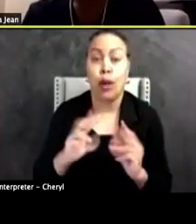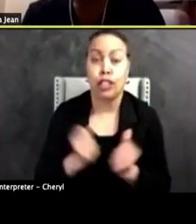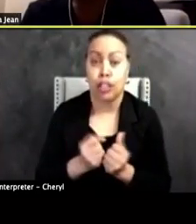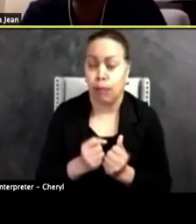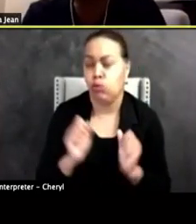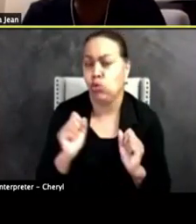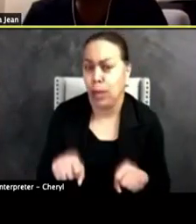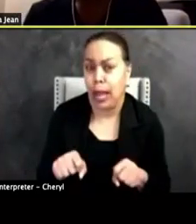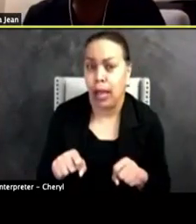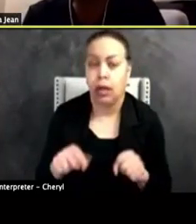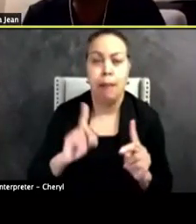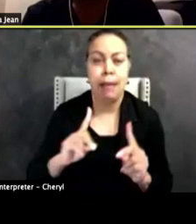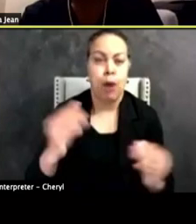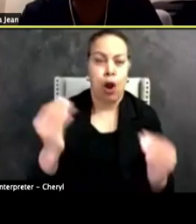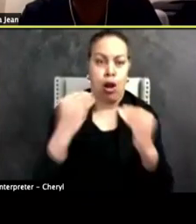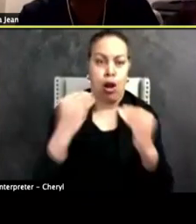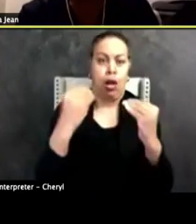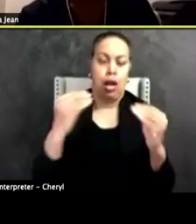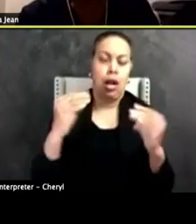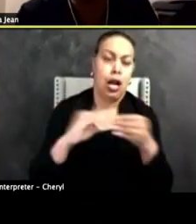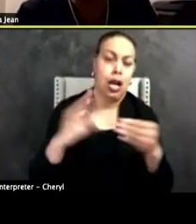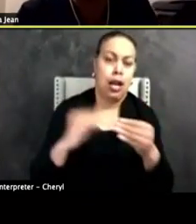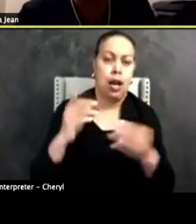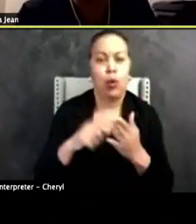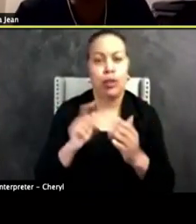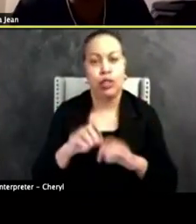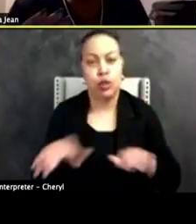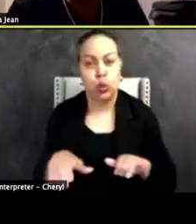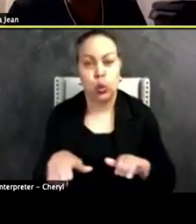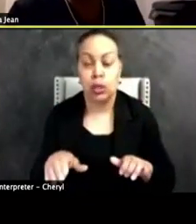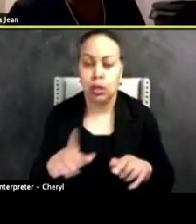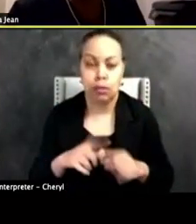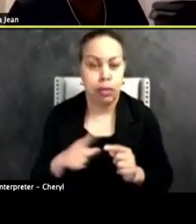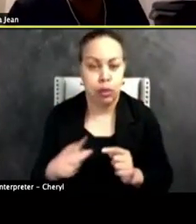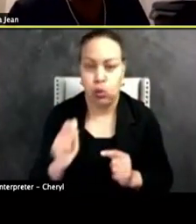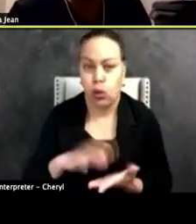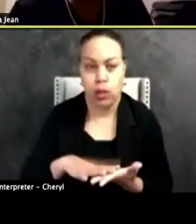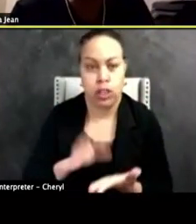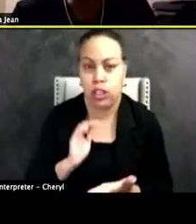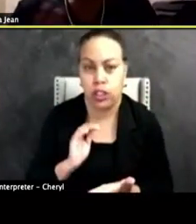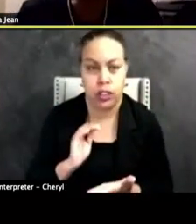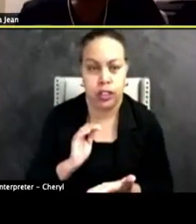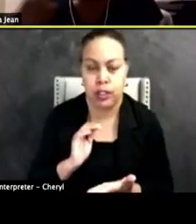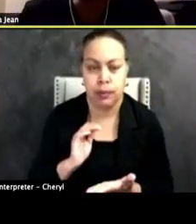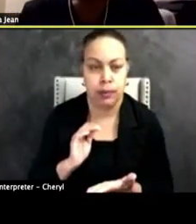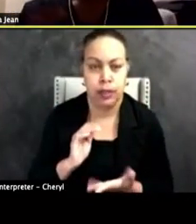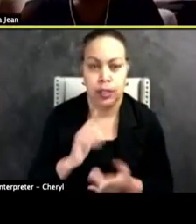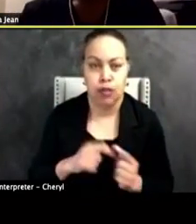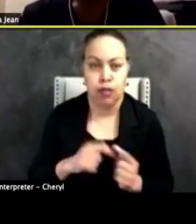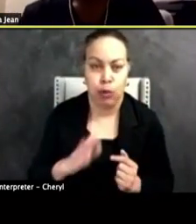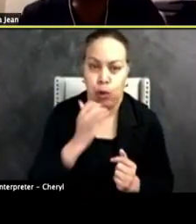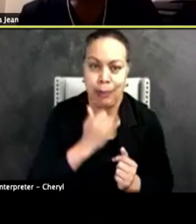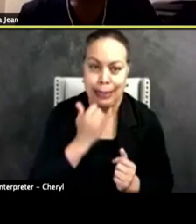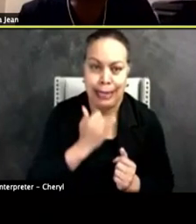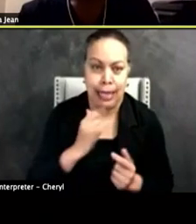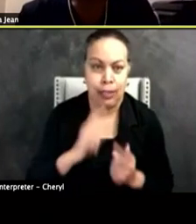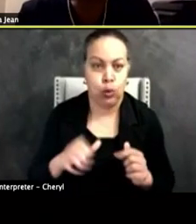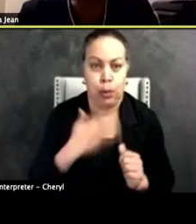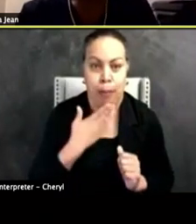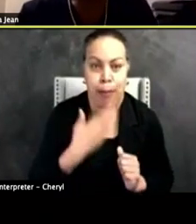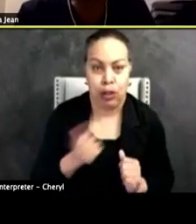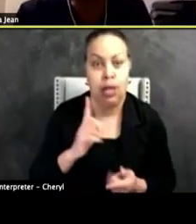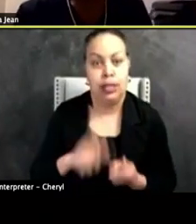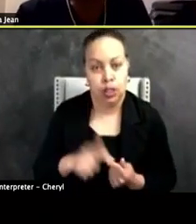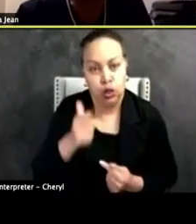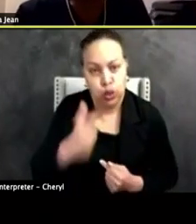are people telling you what you should believe in and what you should do. You're not going to learn or learn from your mistakes to do better until you